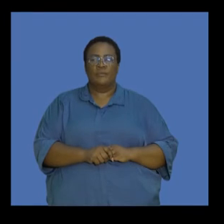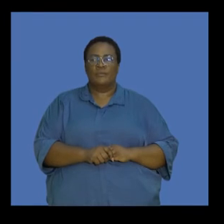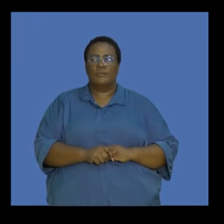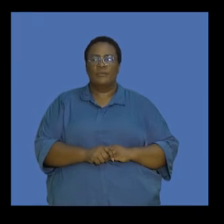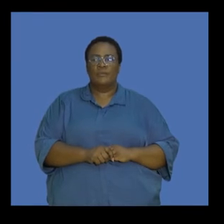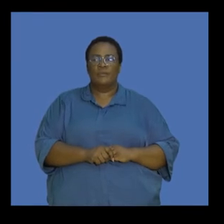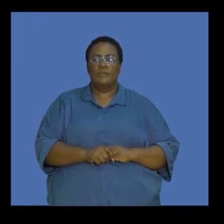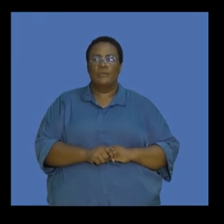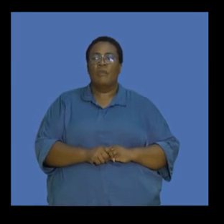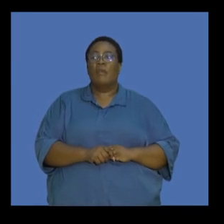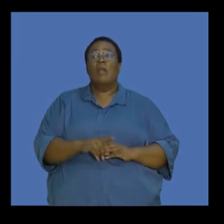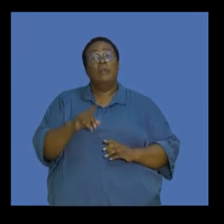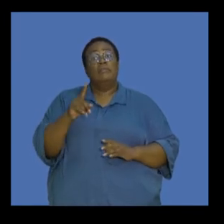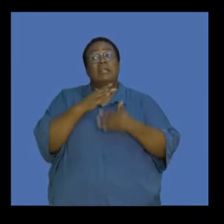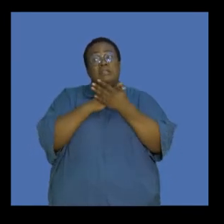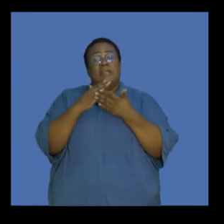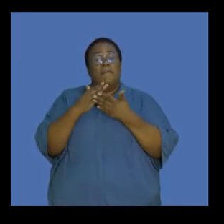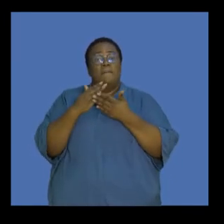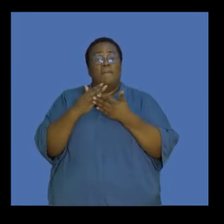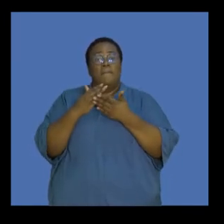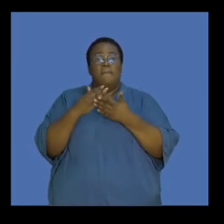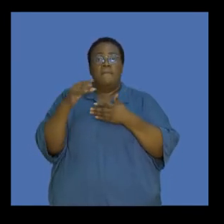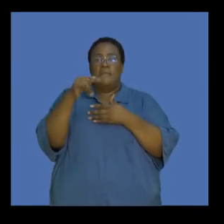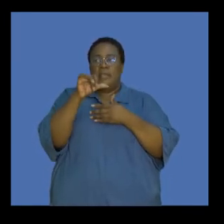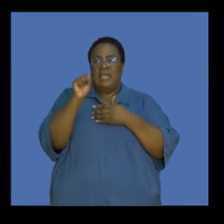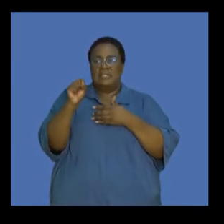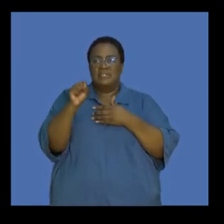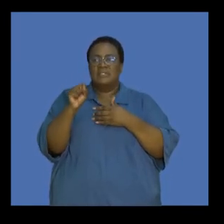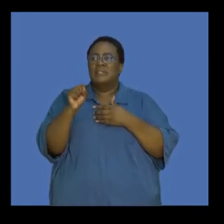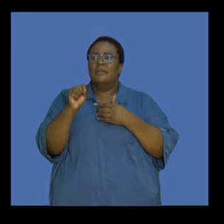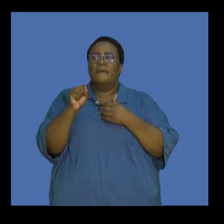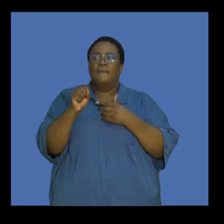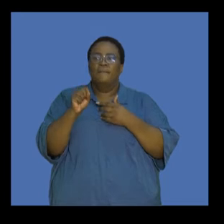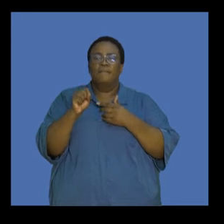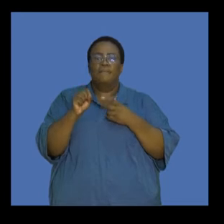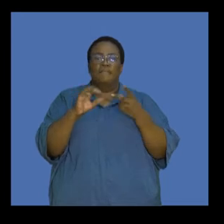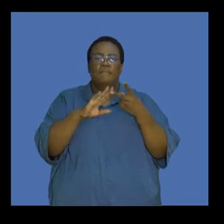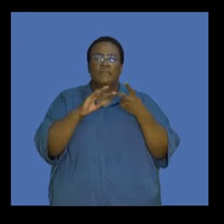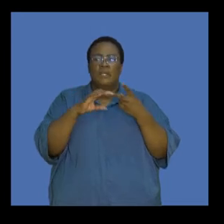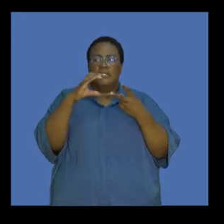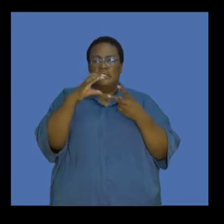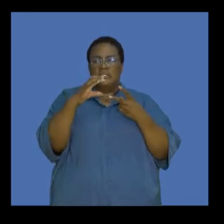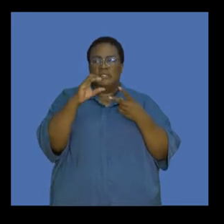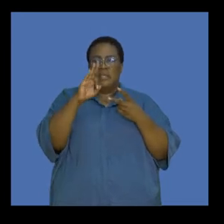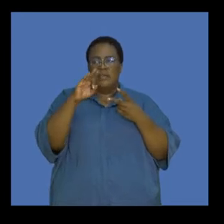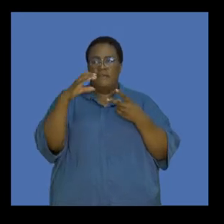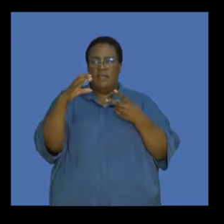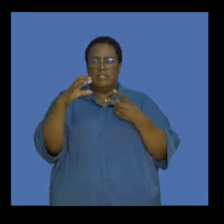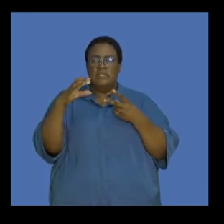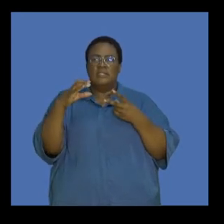So some synthetic gases are also greenhouse gases. For example, your